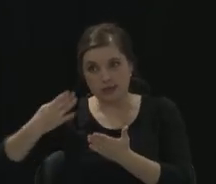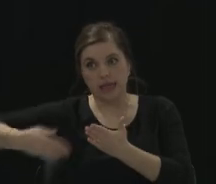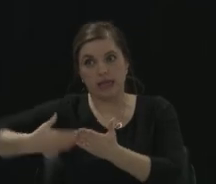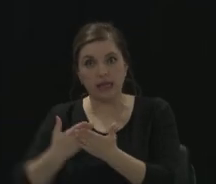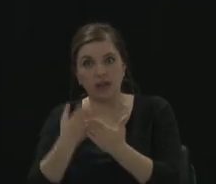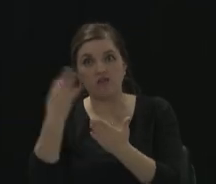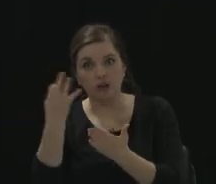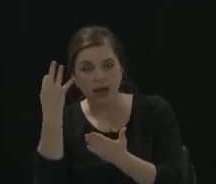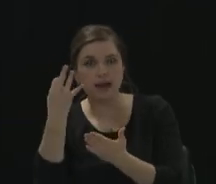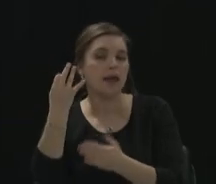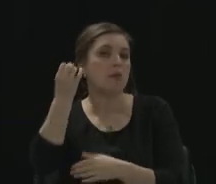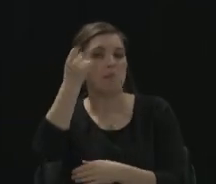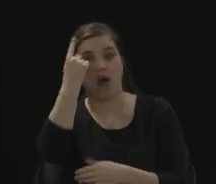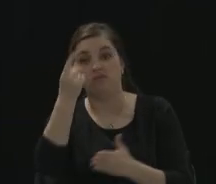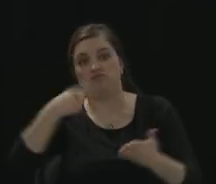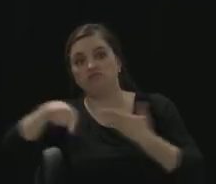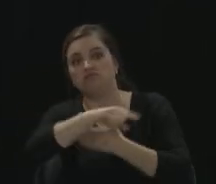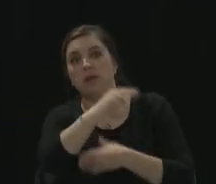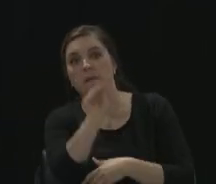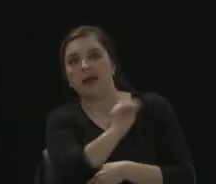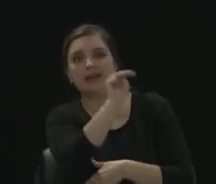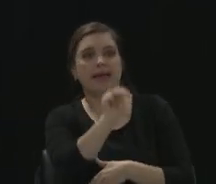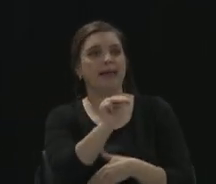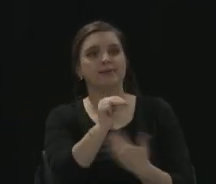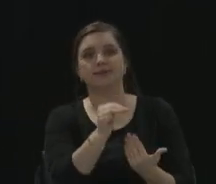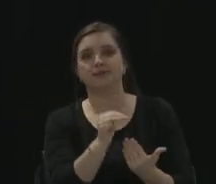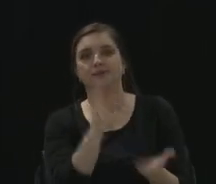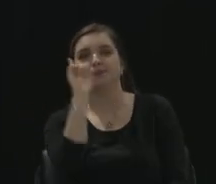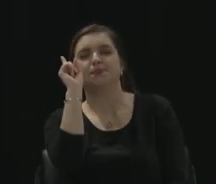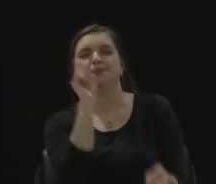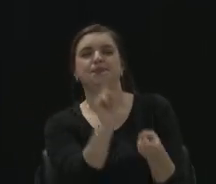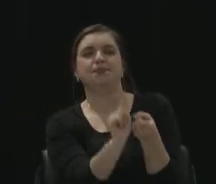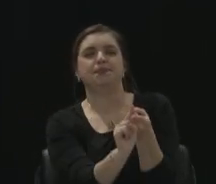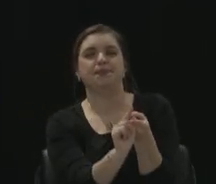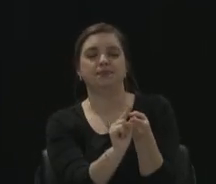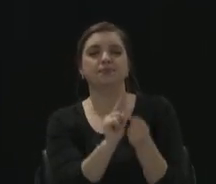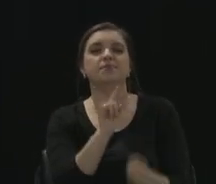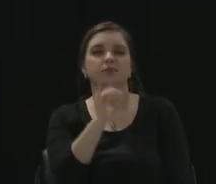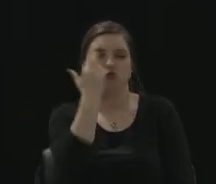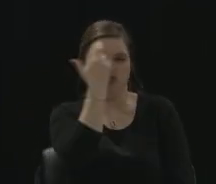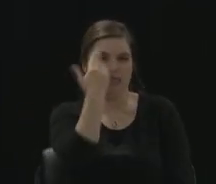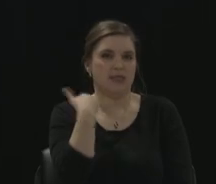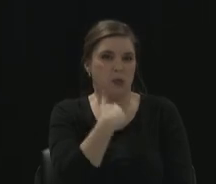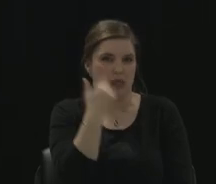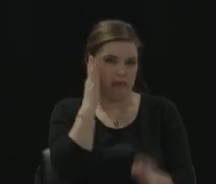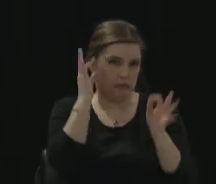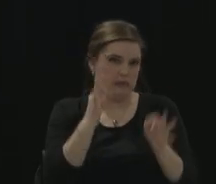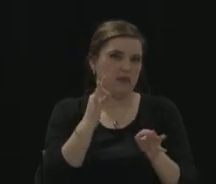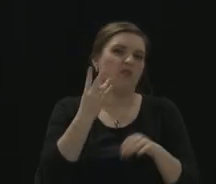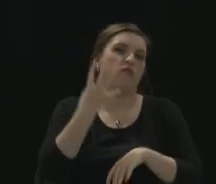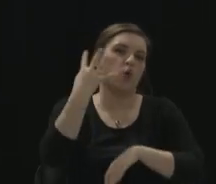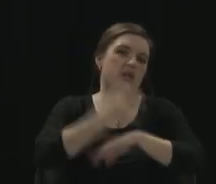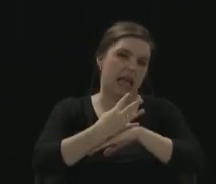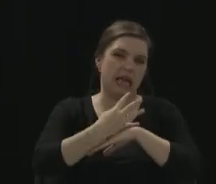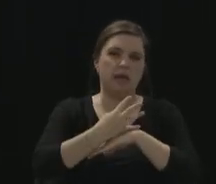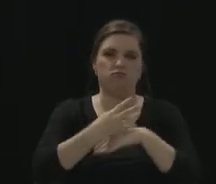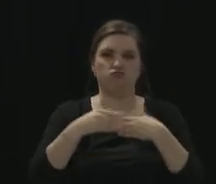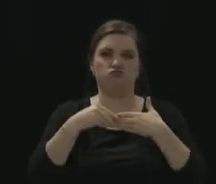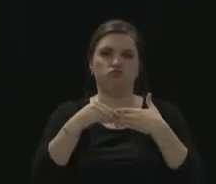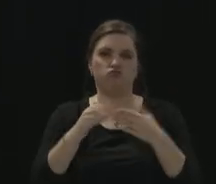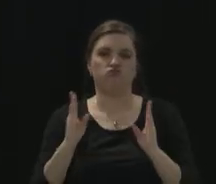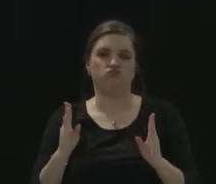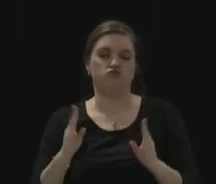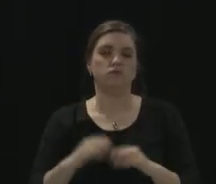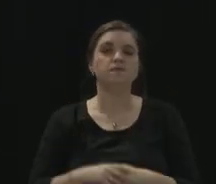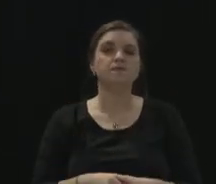on that following Monday. So that's where that four day came in. It wasn't just something picked out of a hat. It was it was really looked at. So I